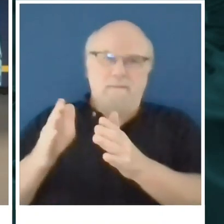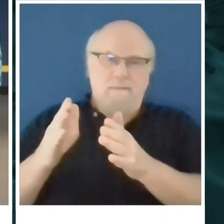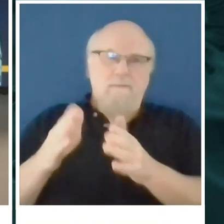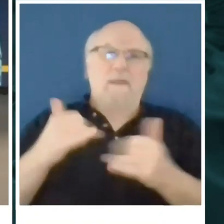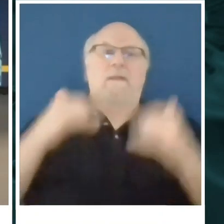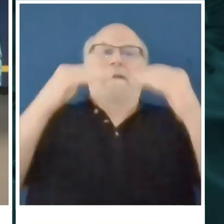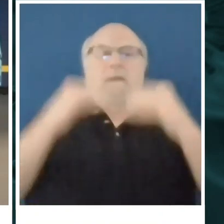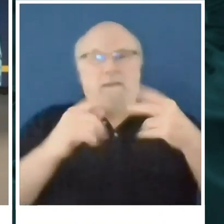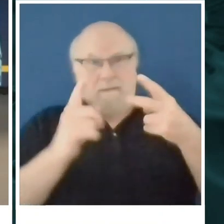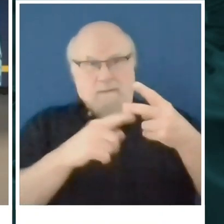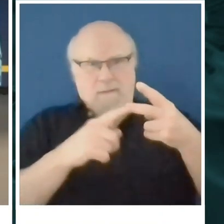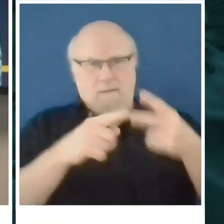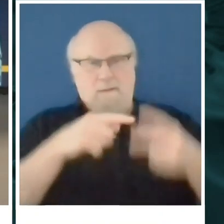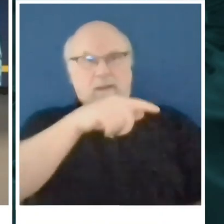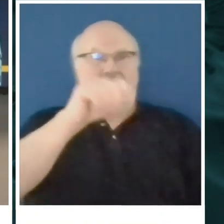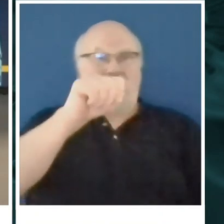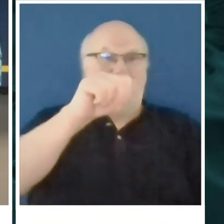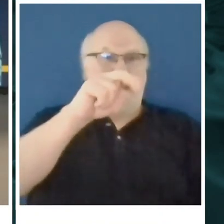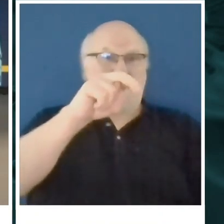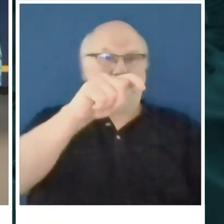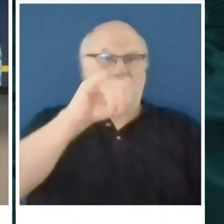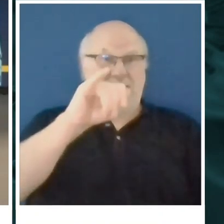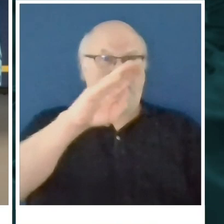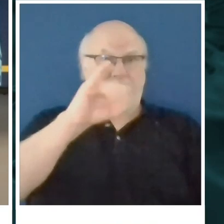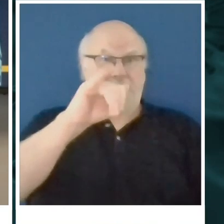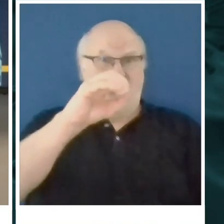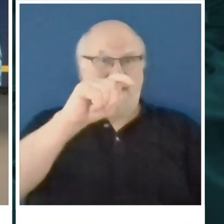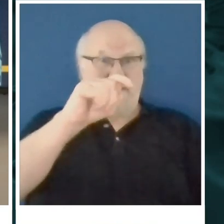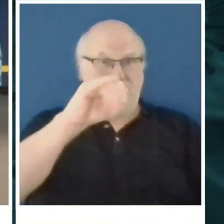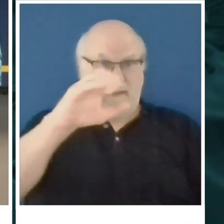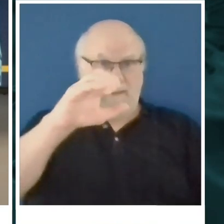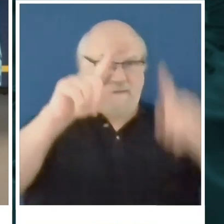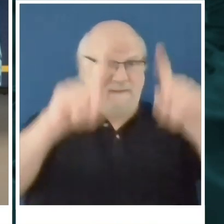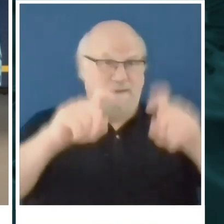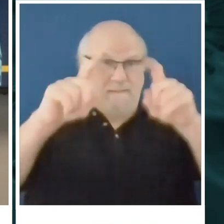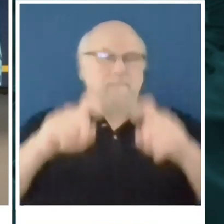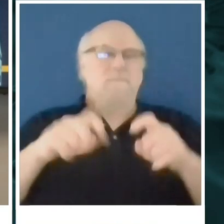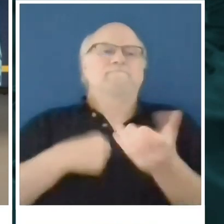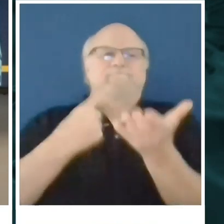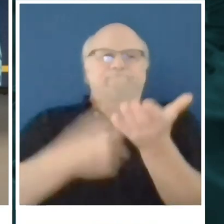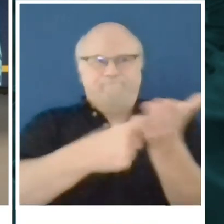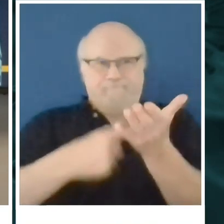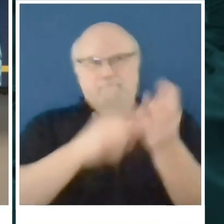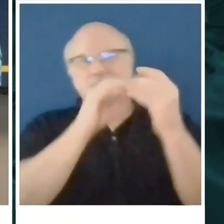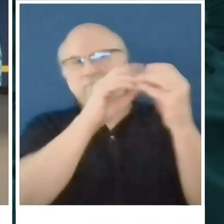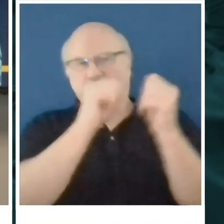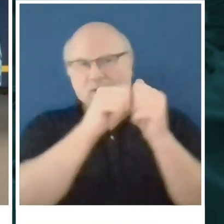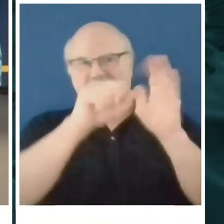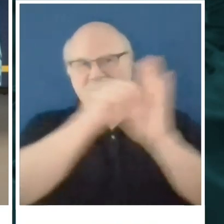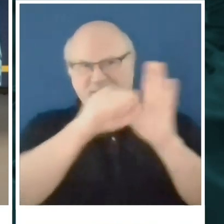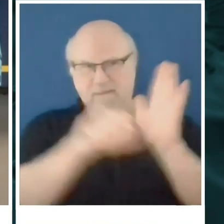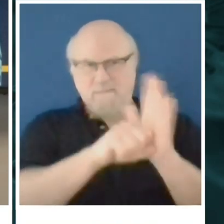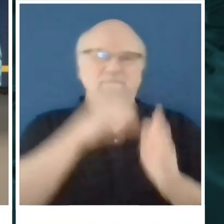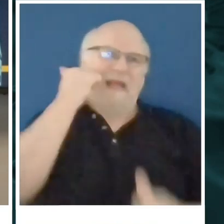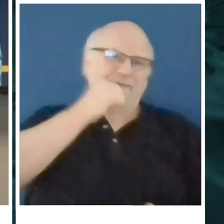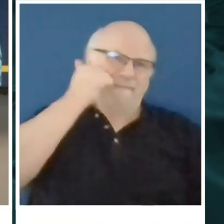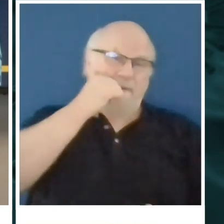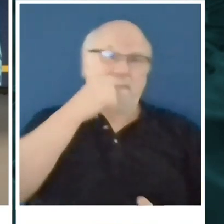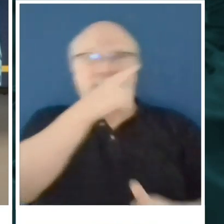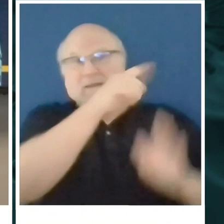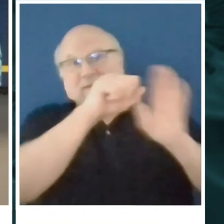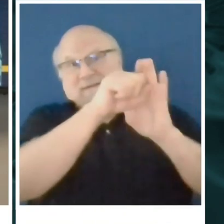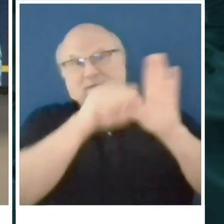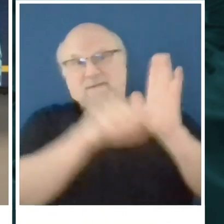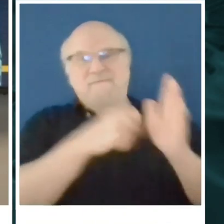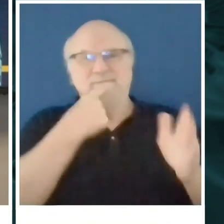discussions every day with the state and have been told as recently as this morning, the state is still trying to acquire those tests. There's